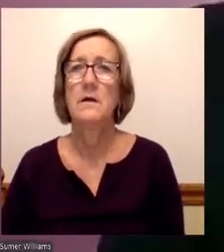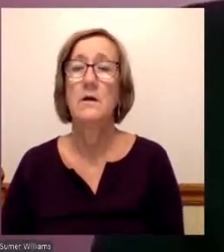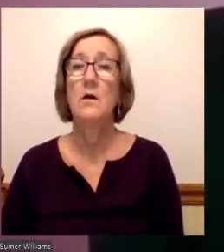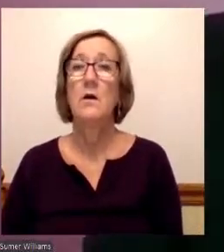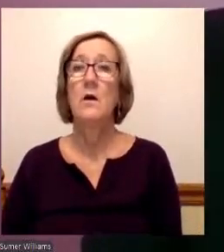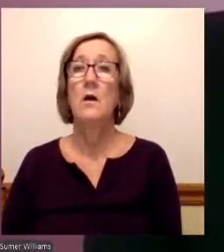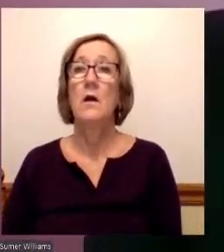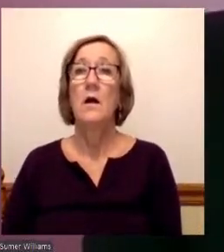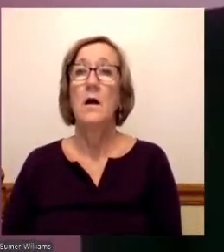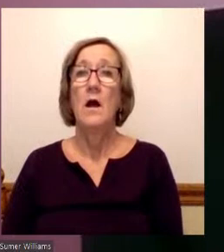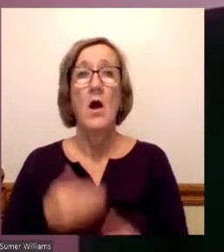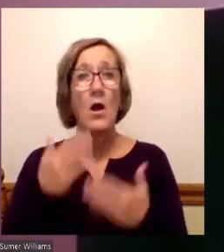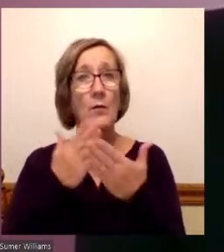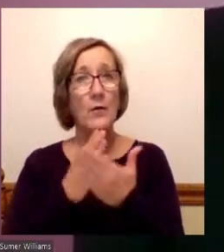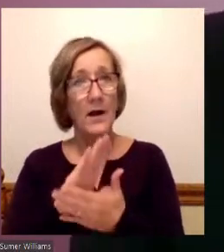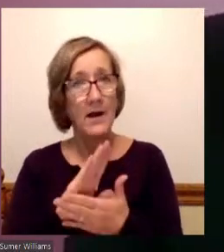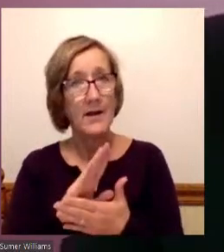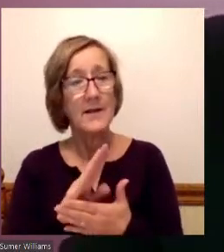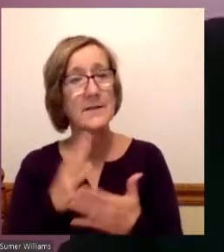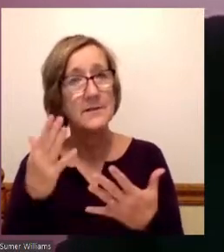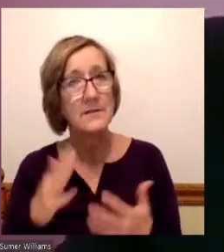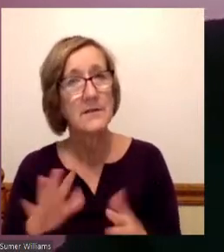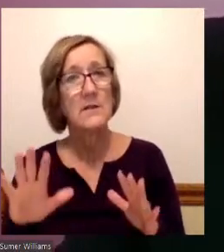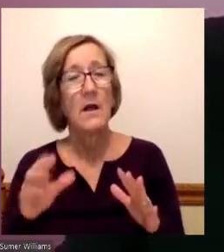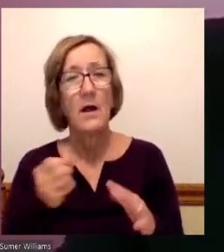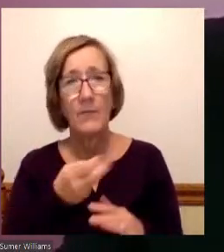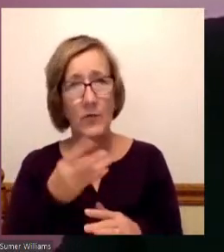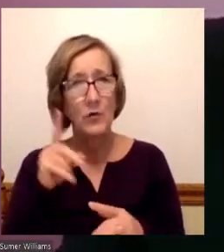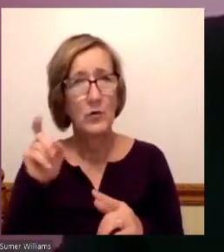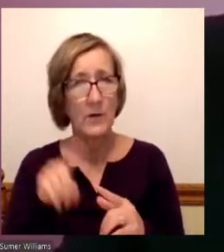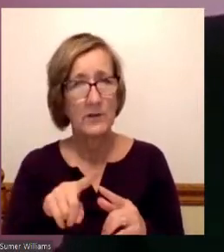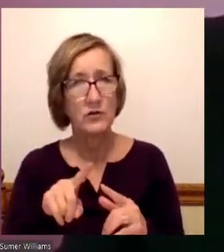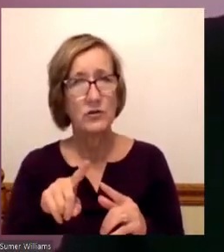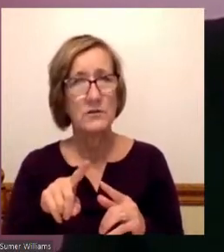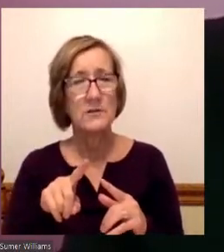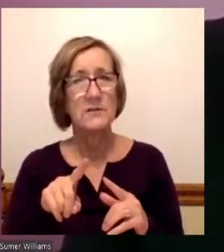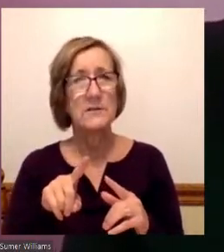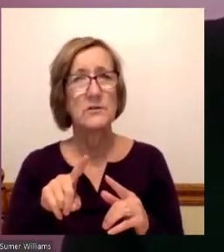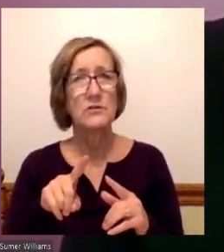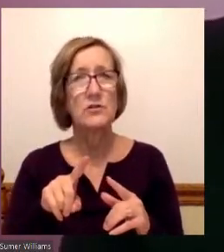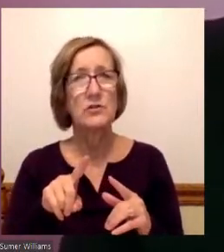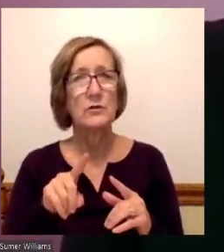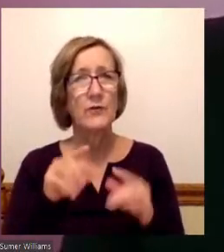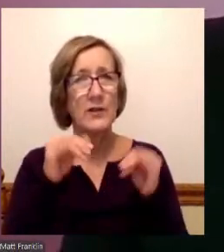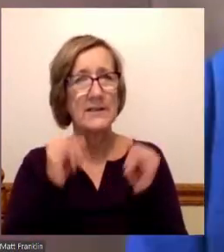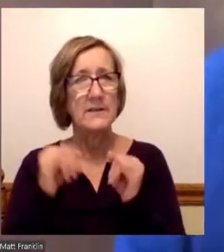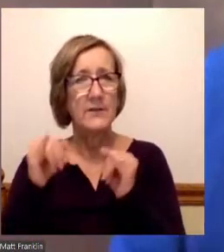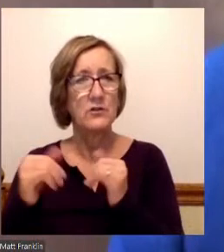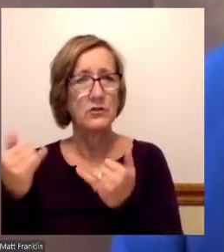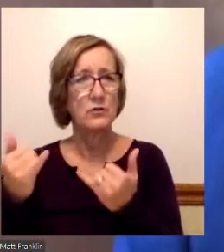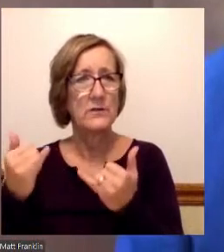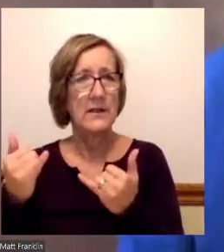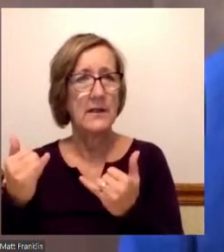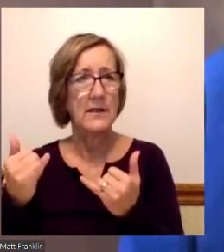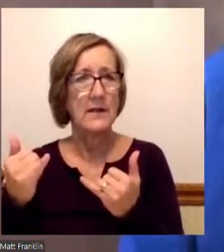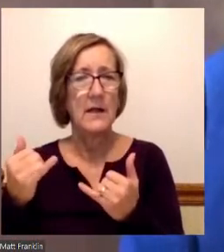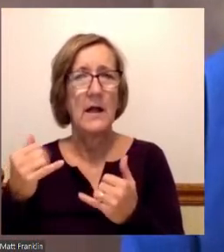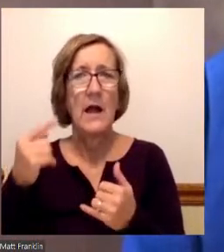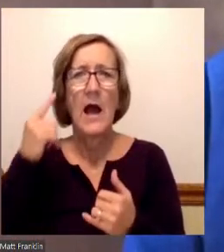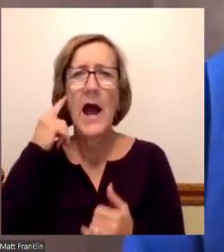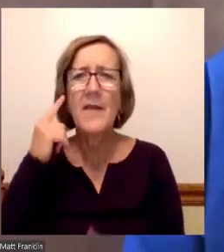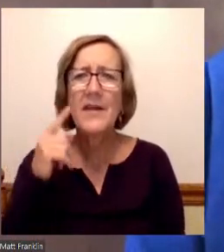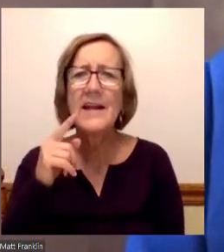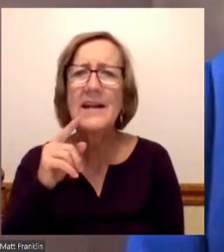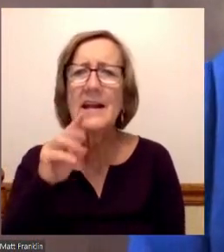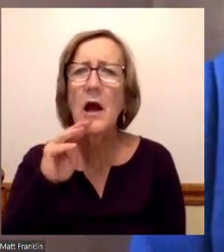All right, so we've had a couple questions posed to individuals today. Summer, I think Miss, I think Miss Todd did not get a